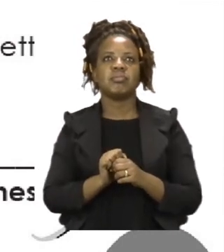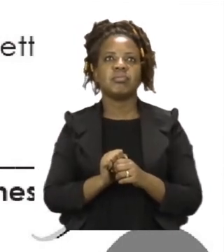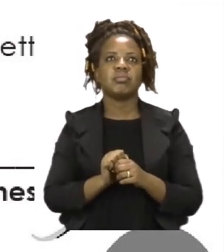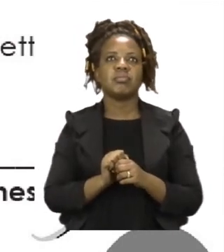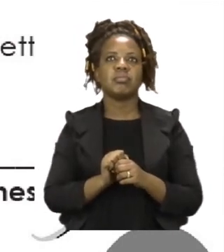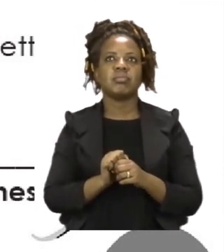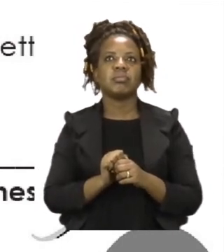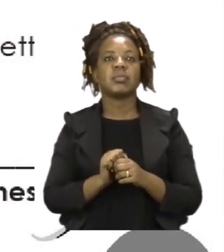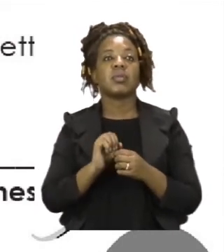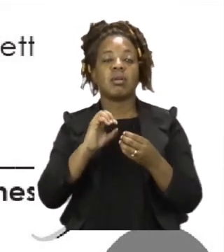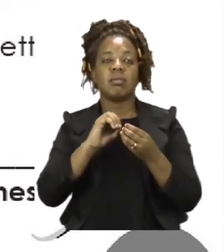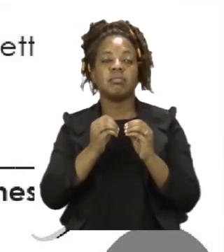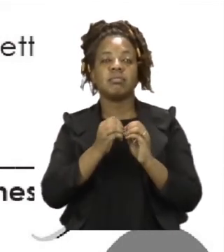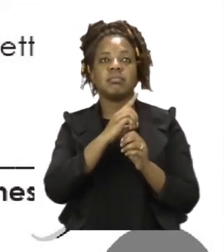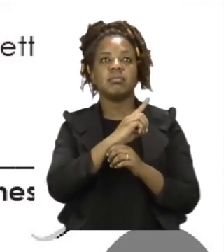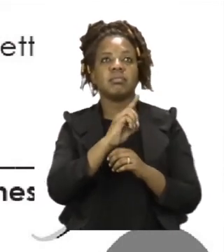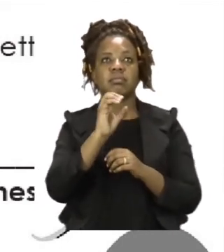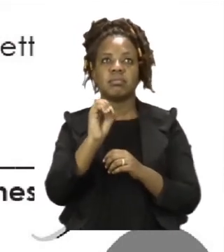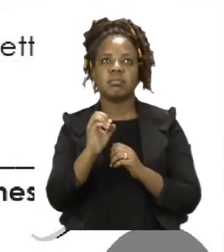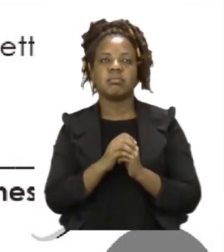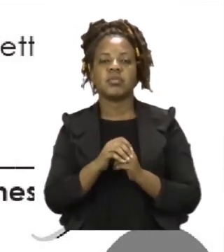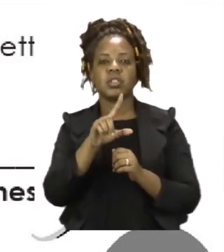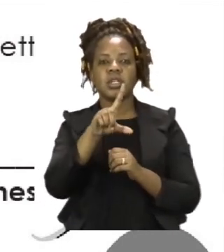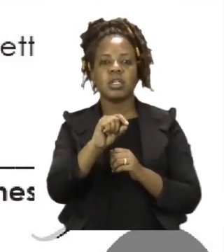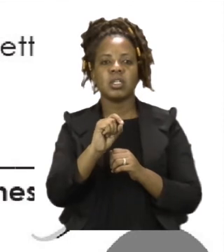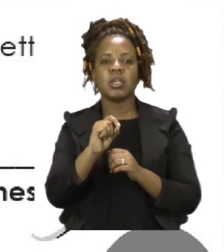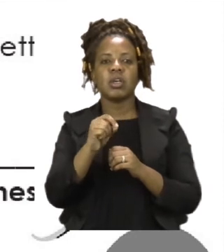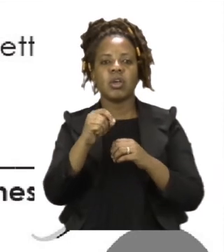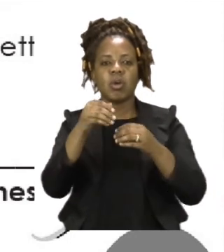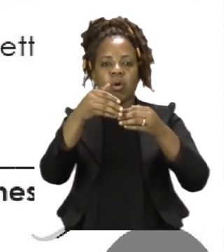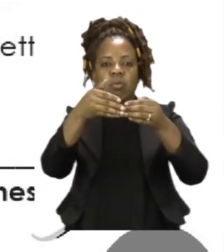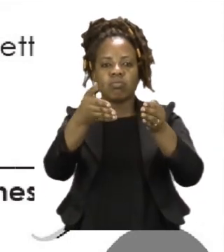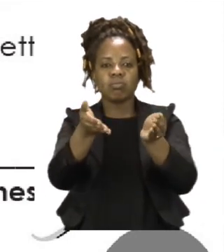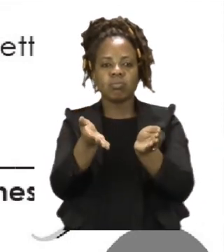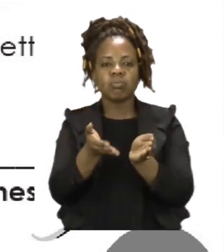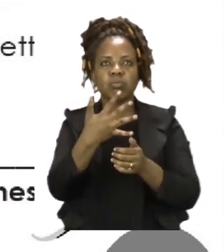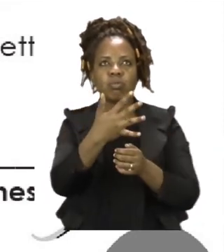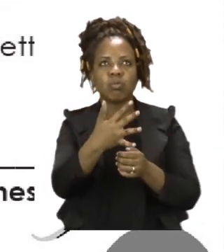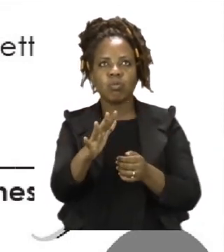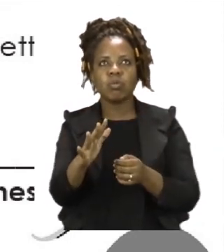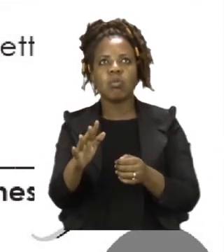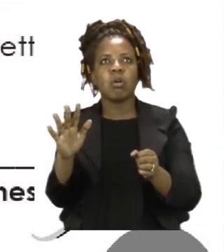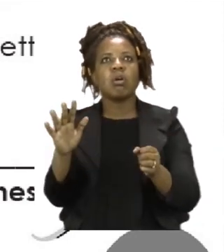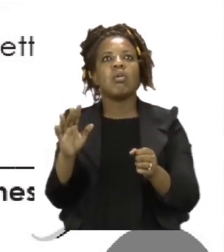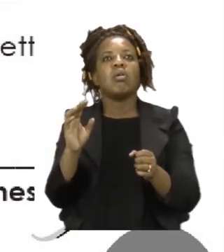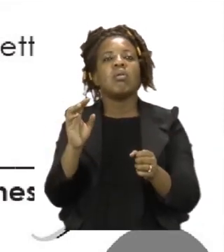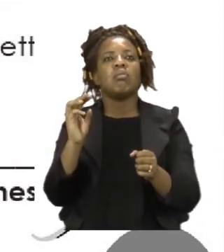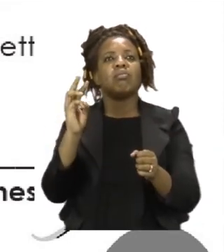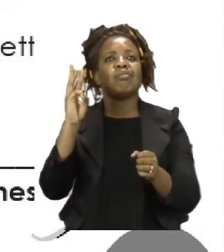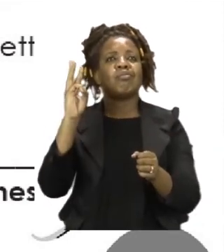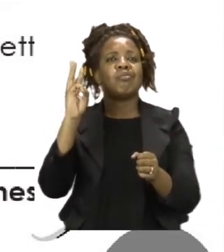10 says, the pond was full of different dash. The